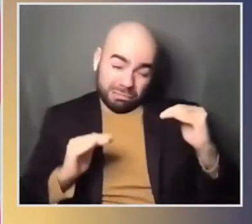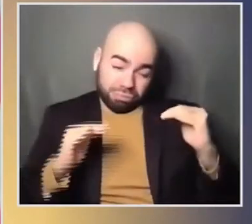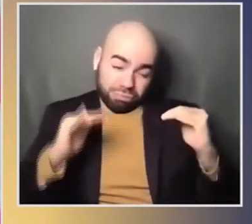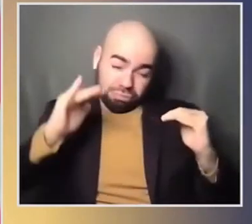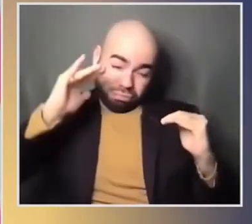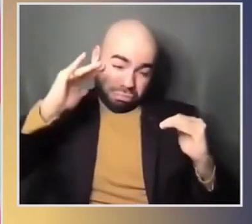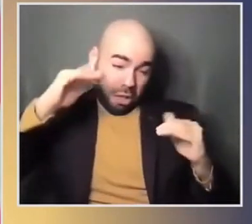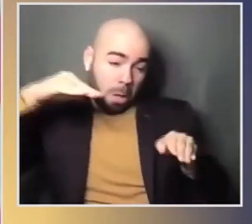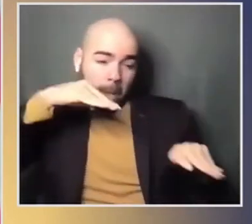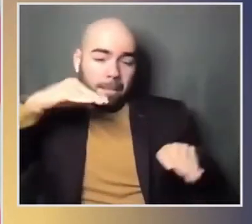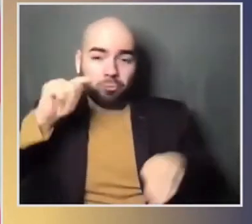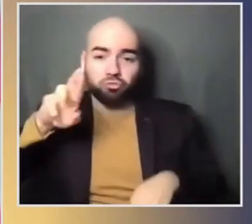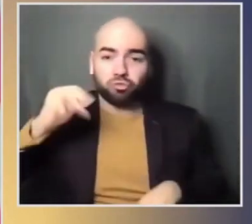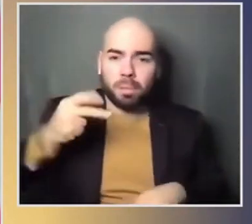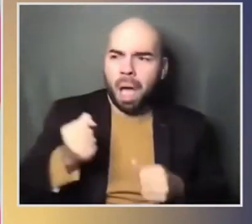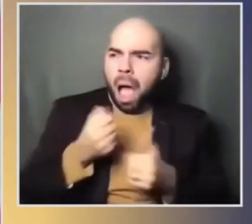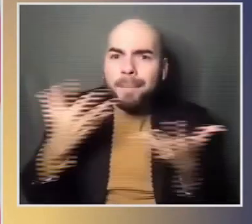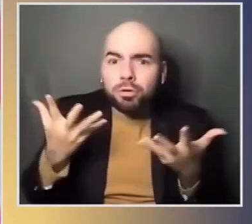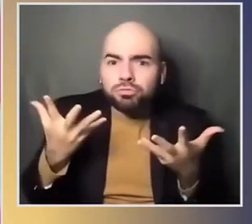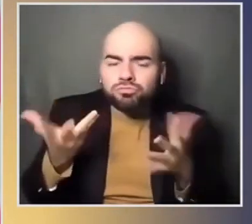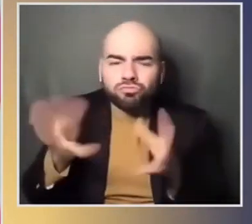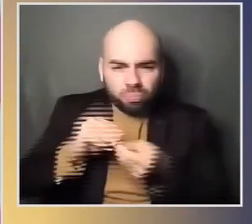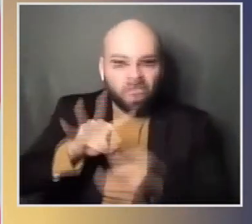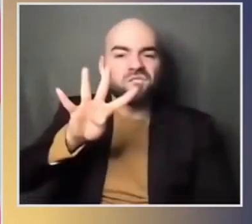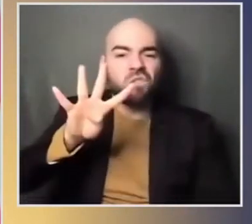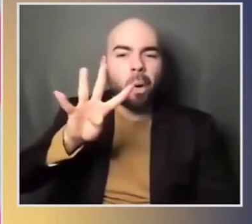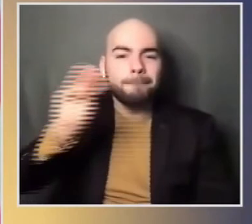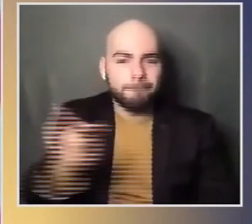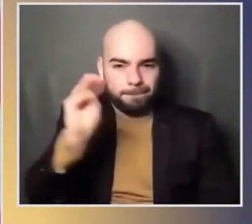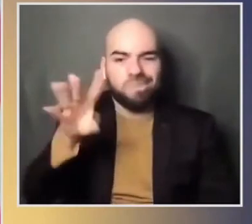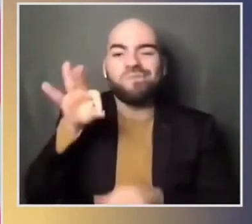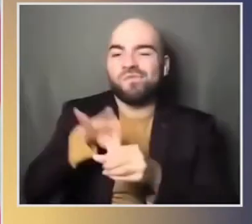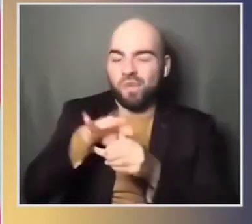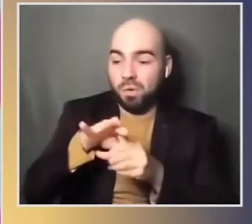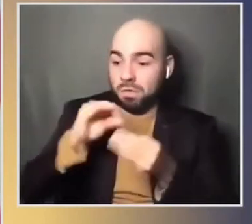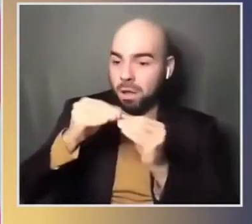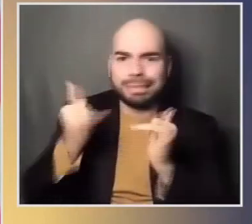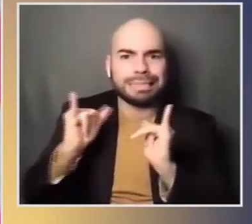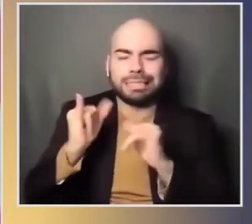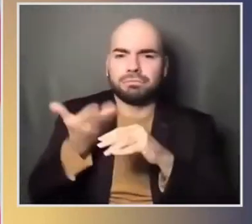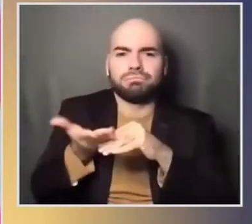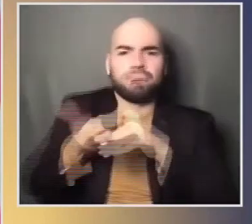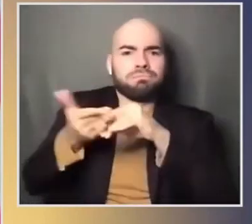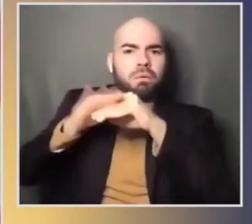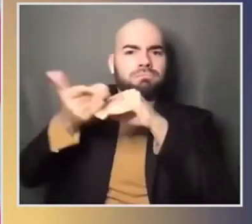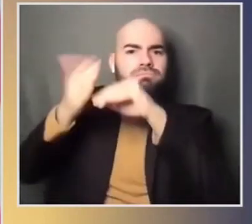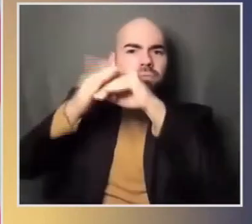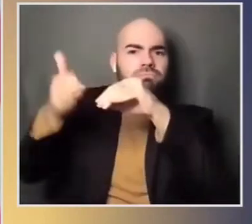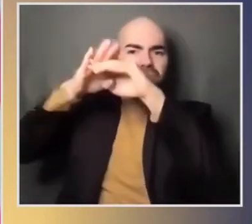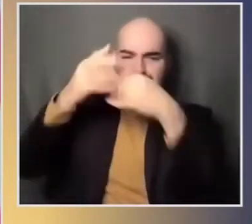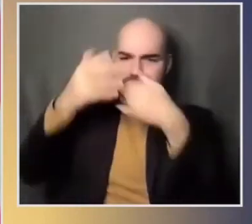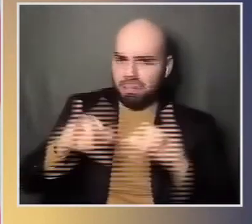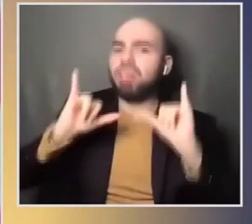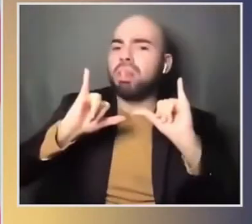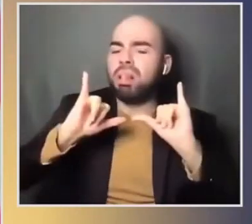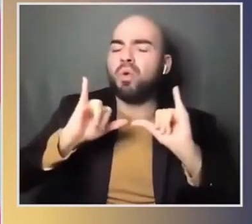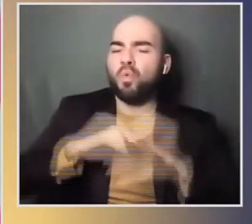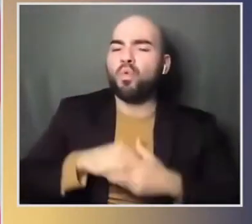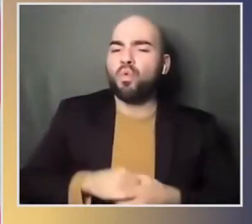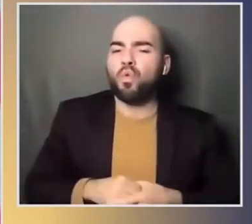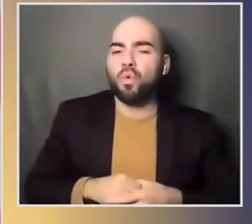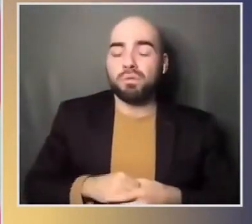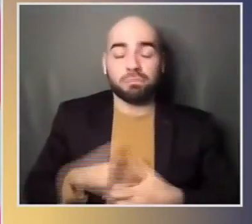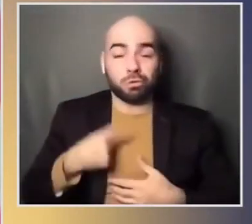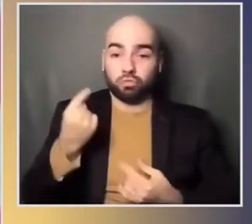between washington and berlin will not go away under a biden presidency but berlin is looking forward to working with a president who